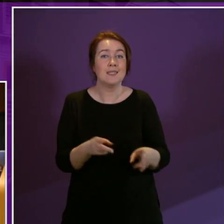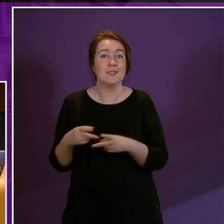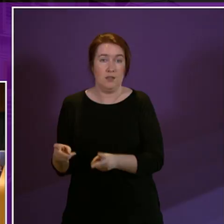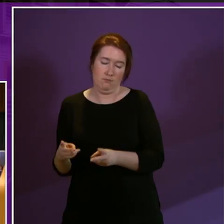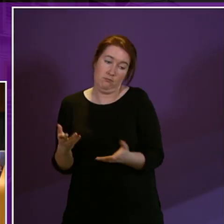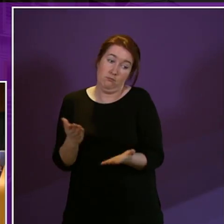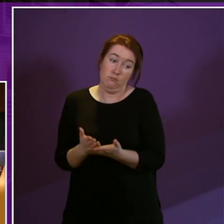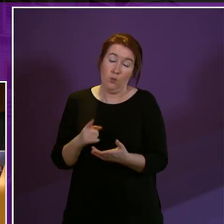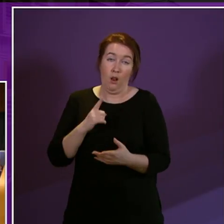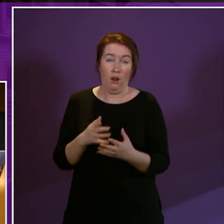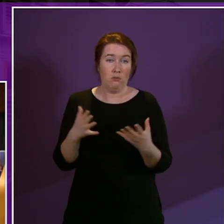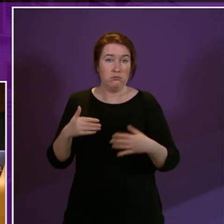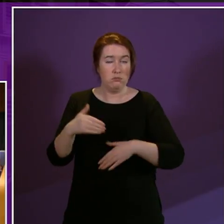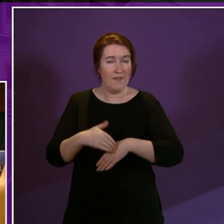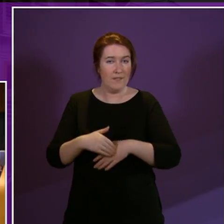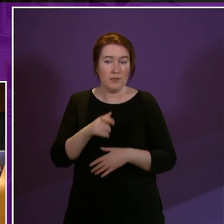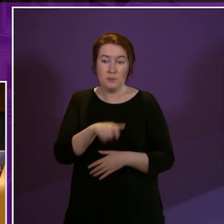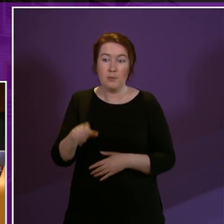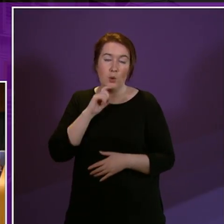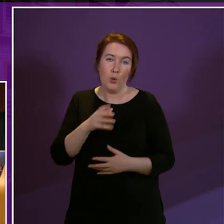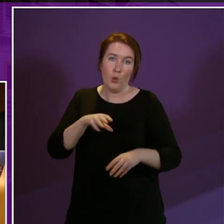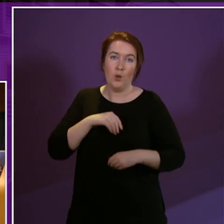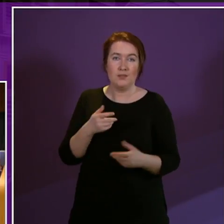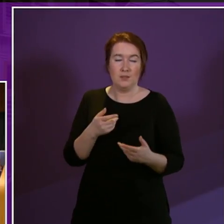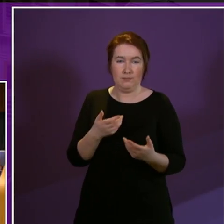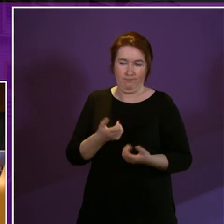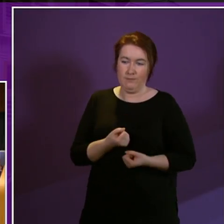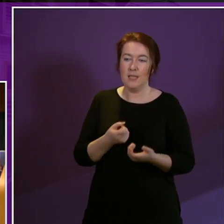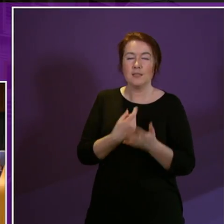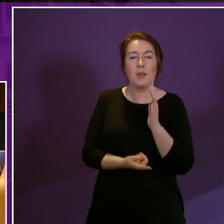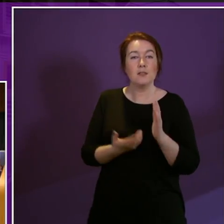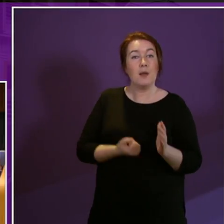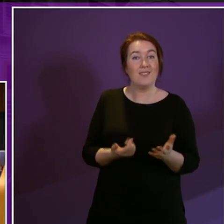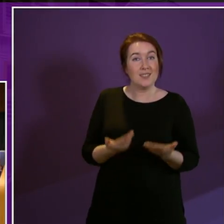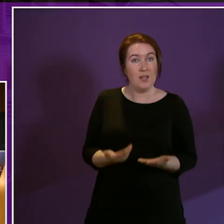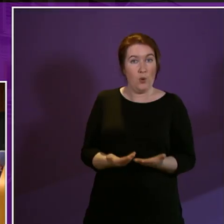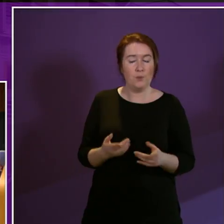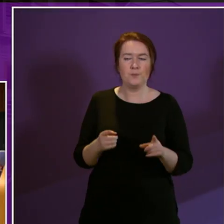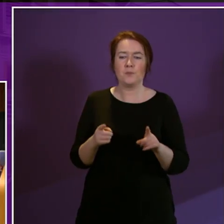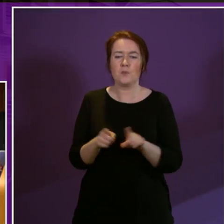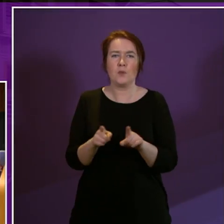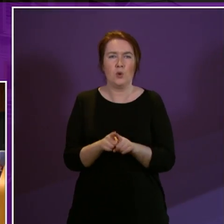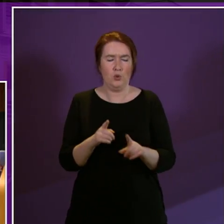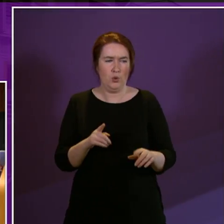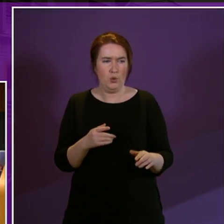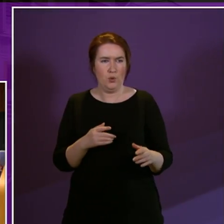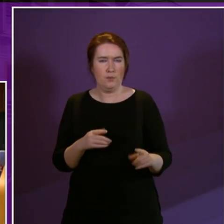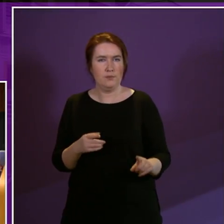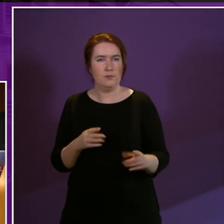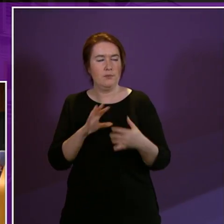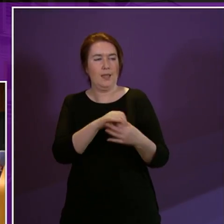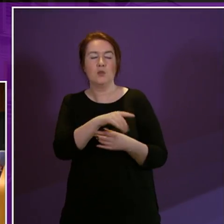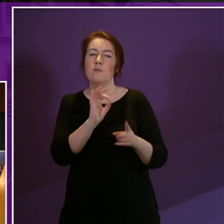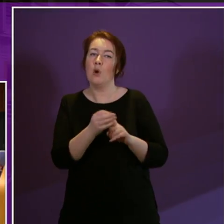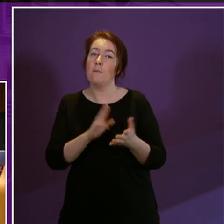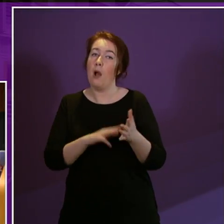will largely affect people receiving disability benefits and to address the point that Mark Griffin made